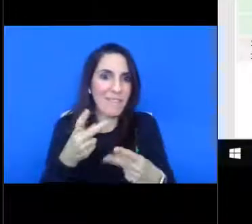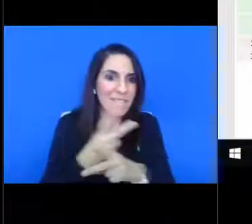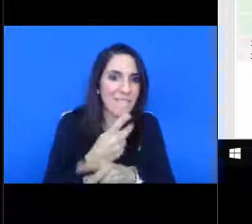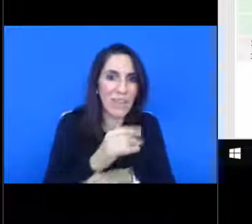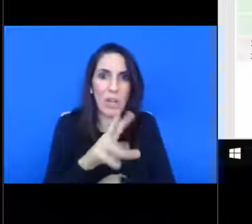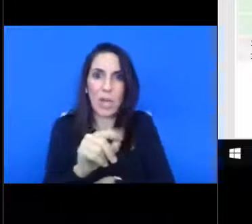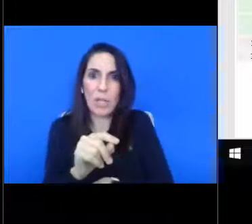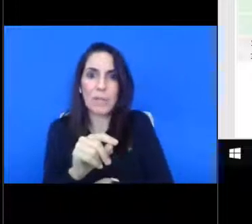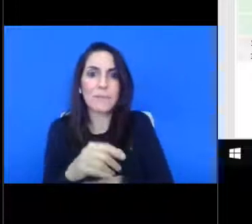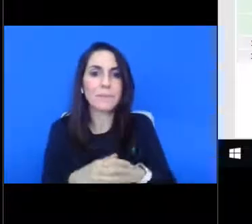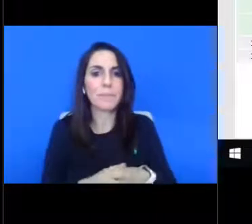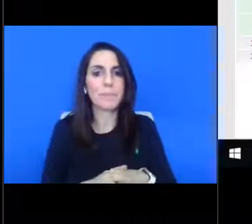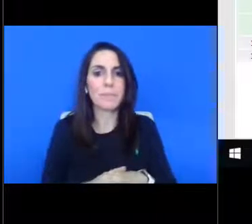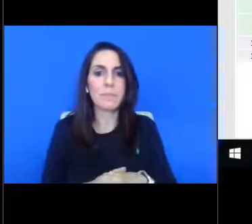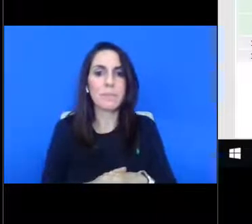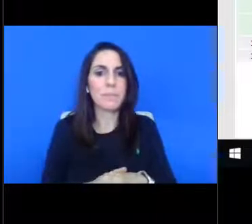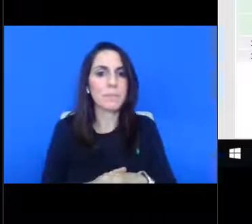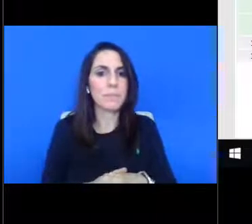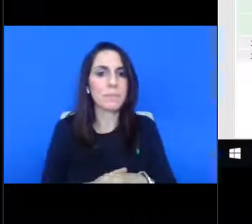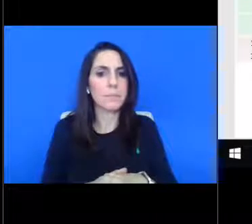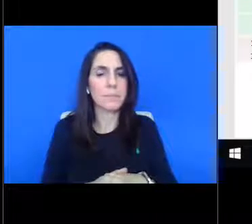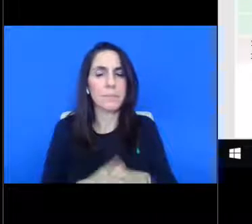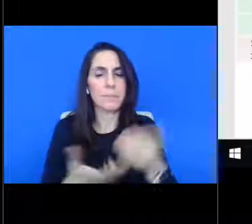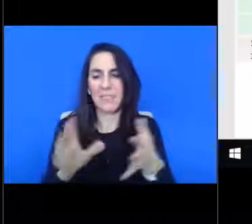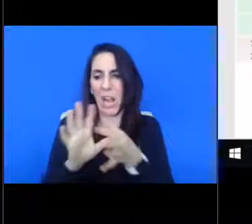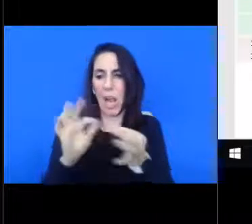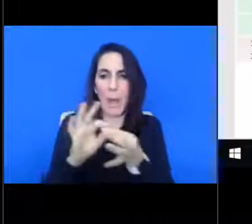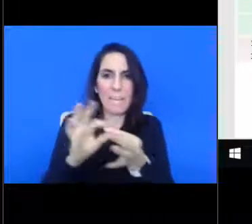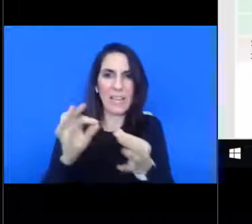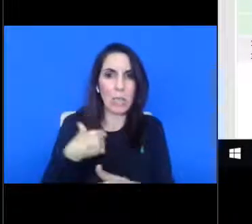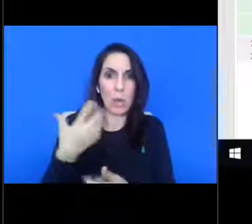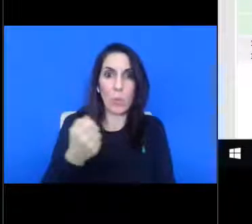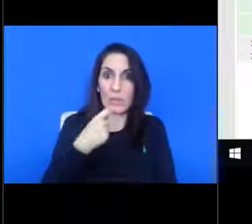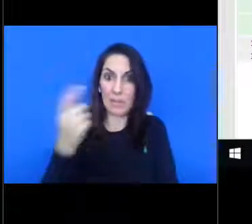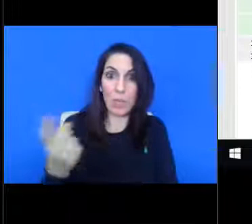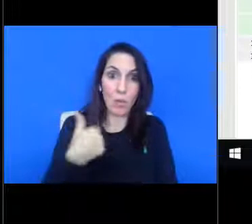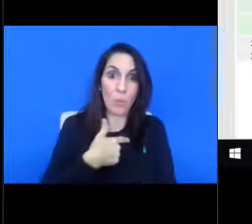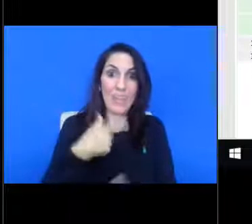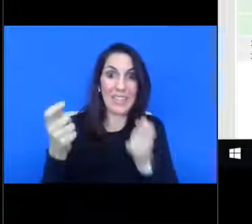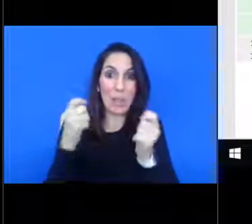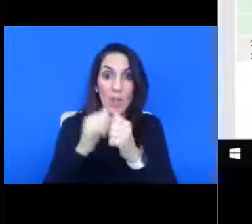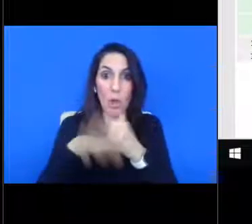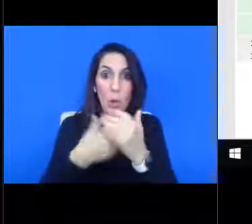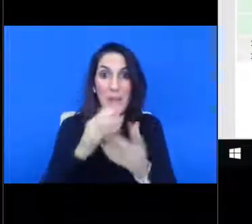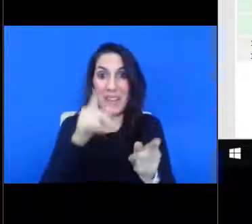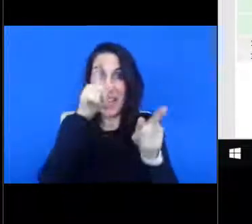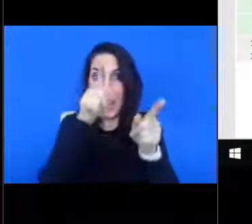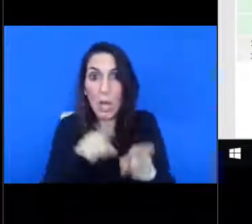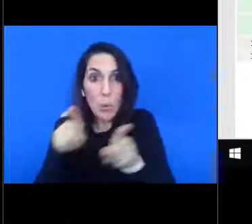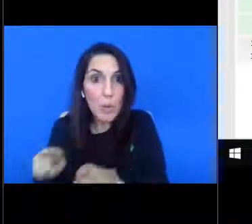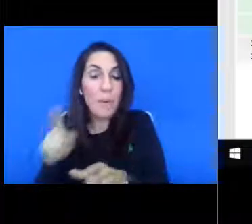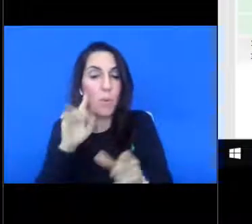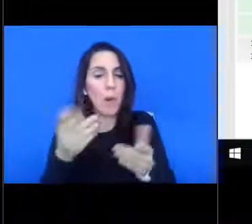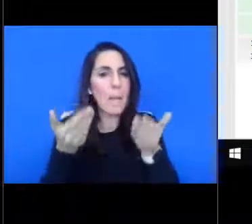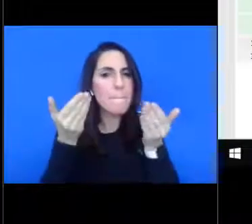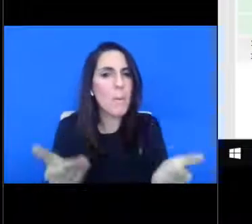And so, um, you know, the, the, the comment that I had is that when we're, we're dealing with all these agreements and moving forward, especially